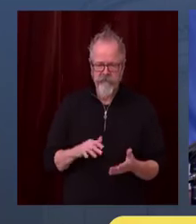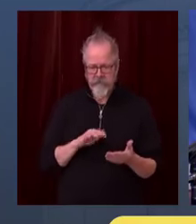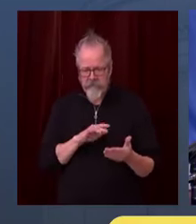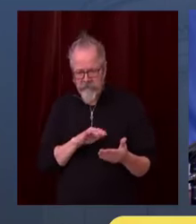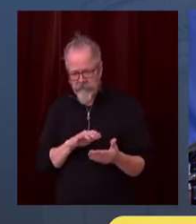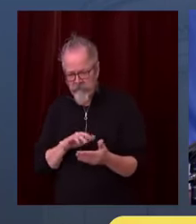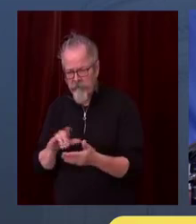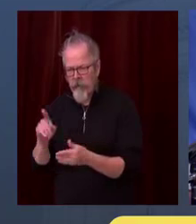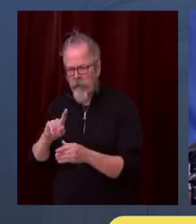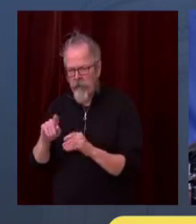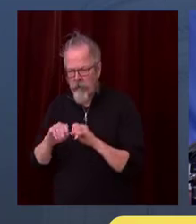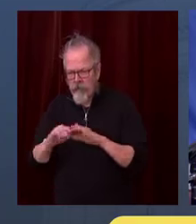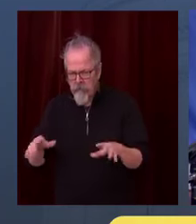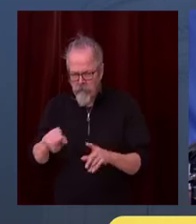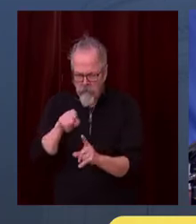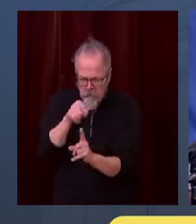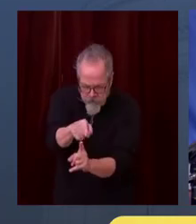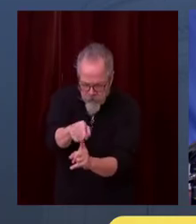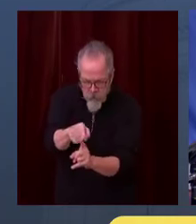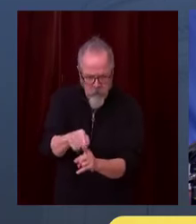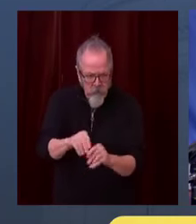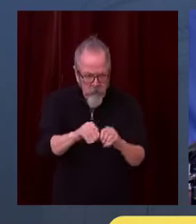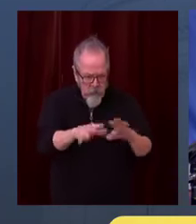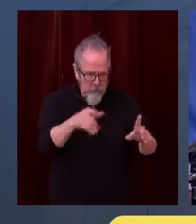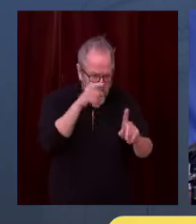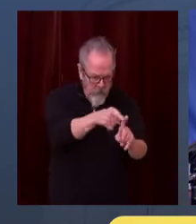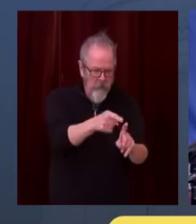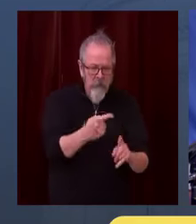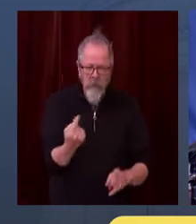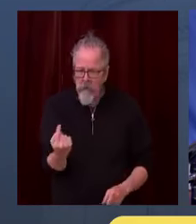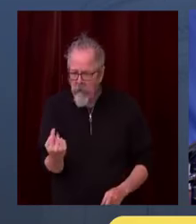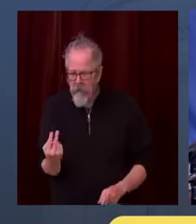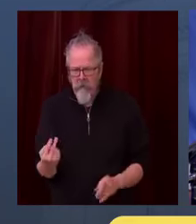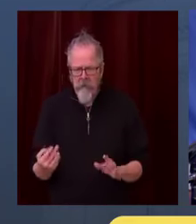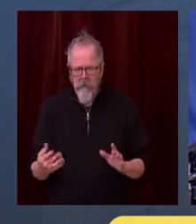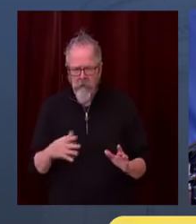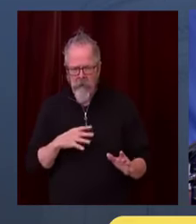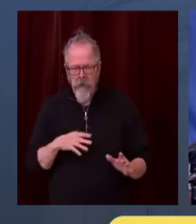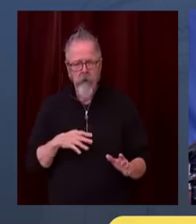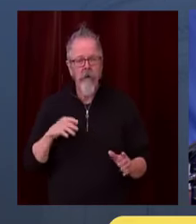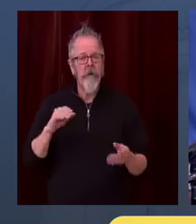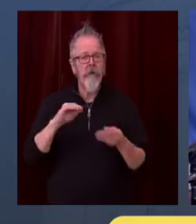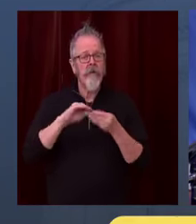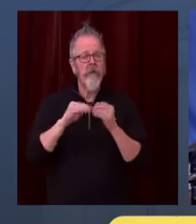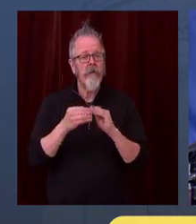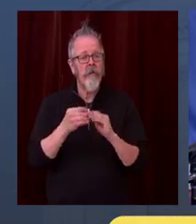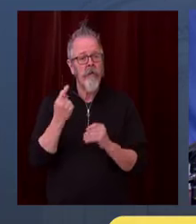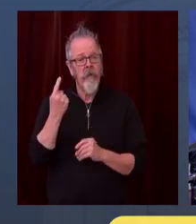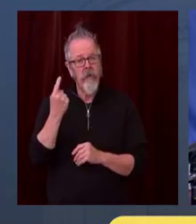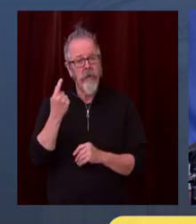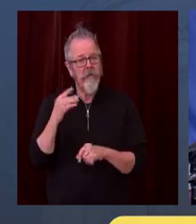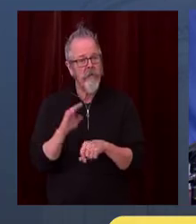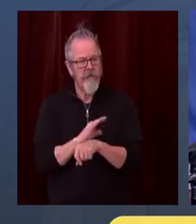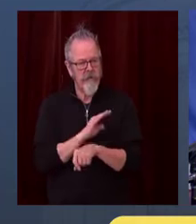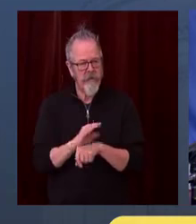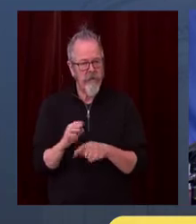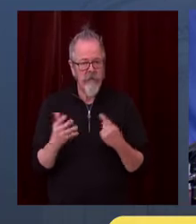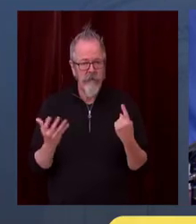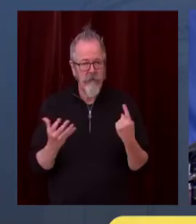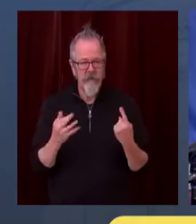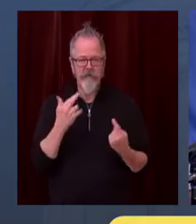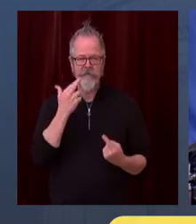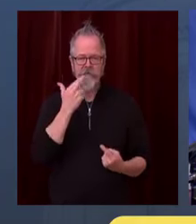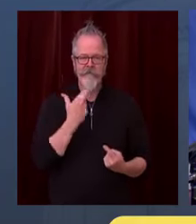industrial participation on that have been restaurants. We do know that. We do know that in some research done by Google